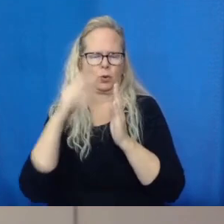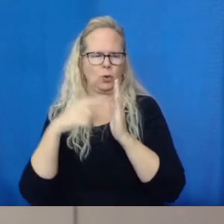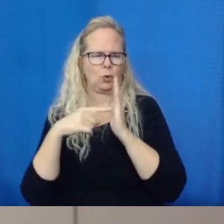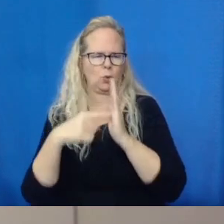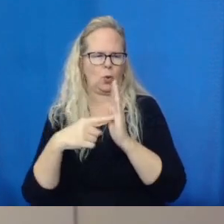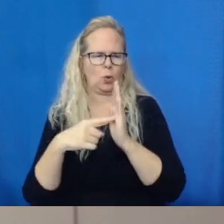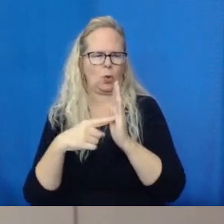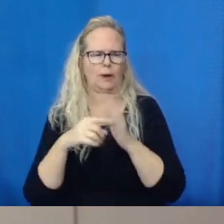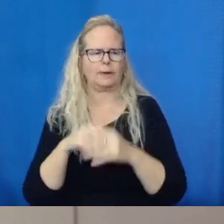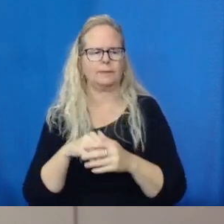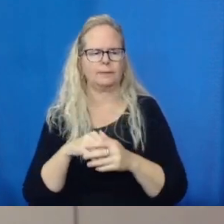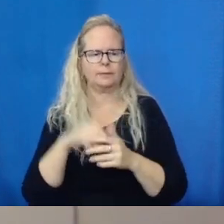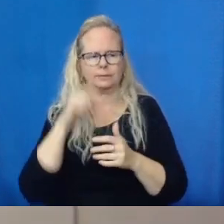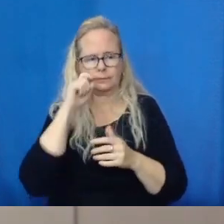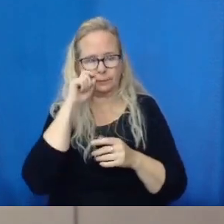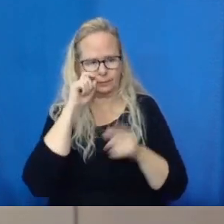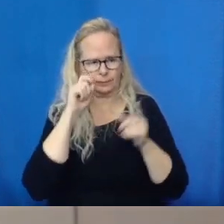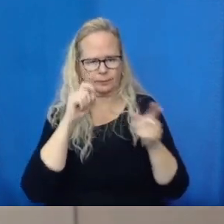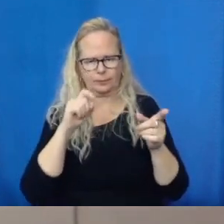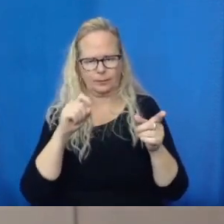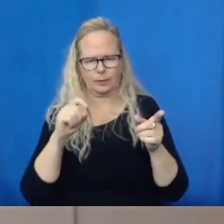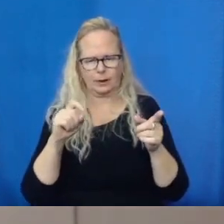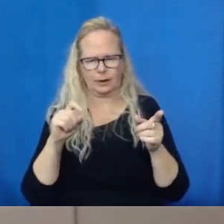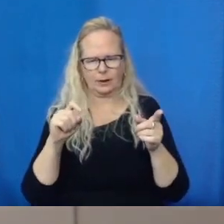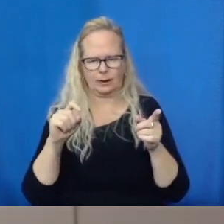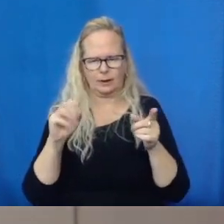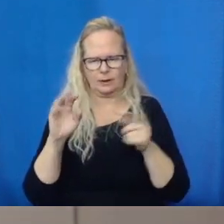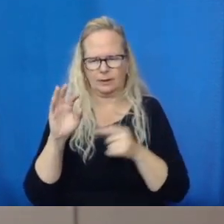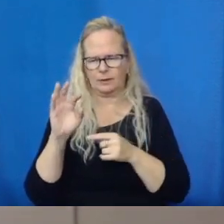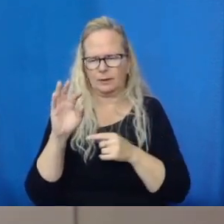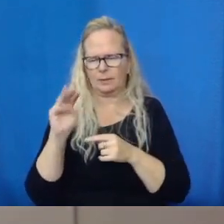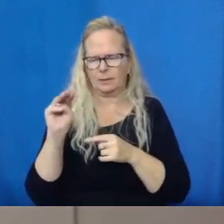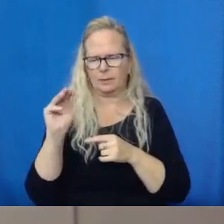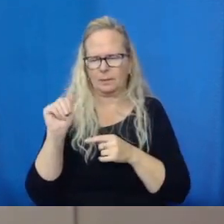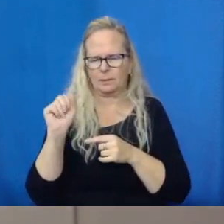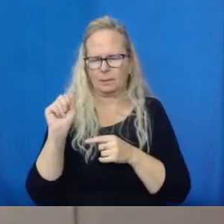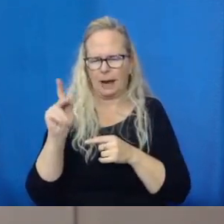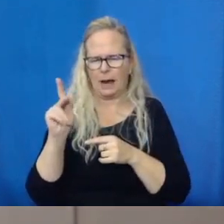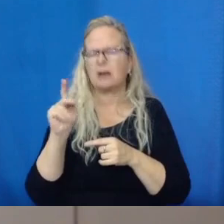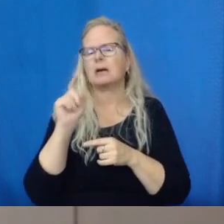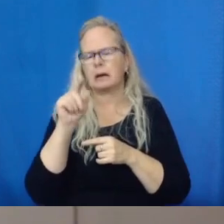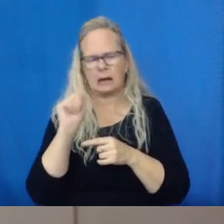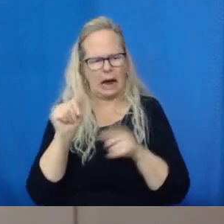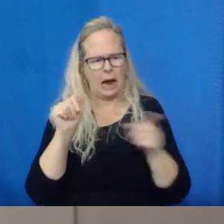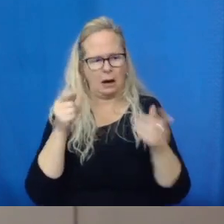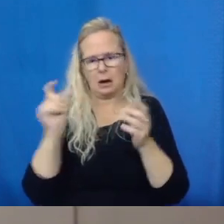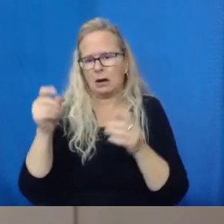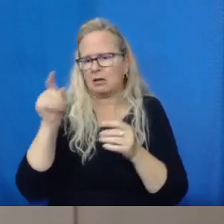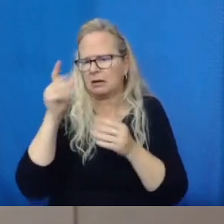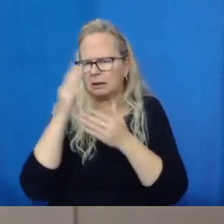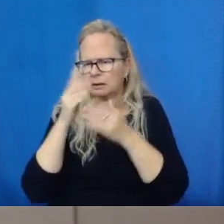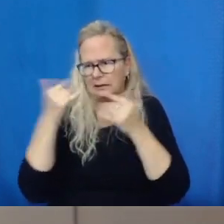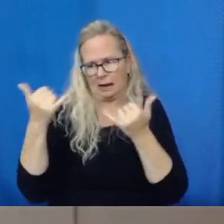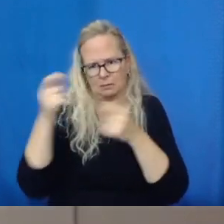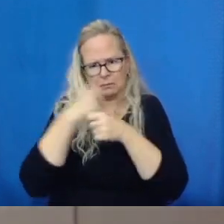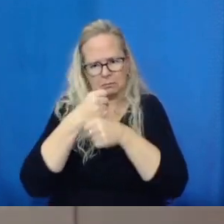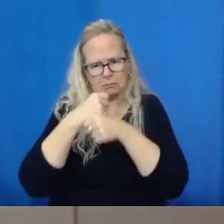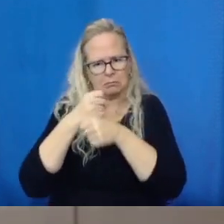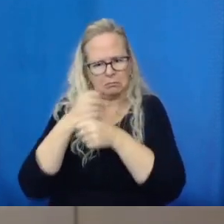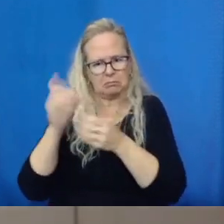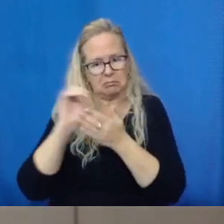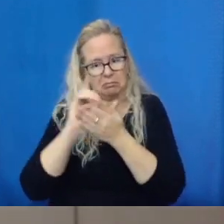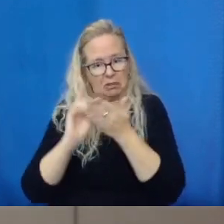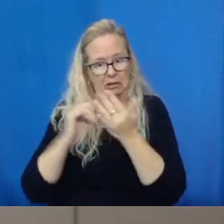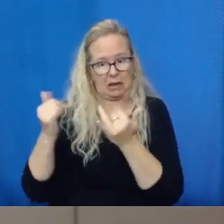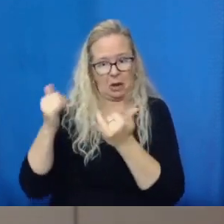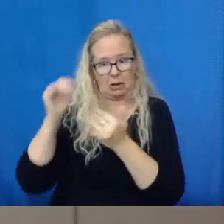make these, they have designs online for making them. And you can also wait